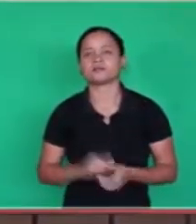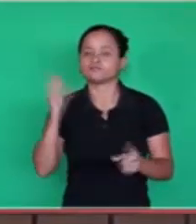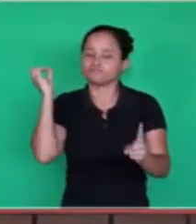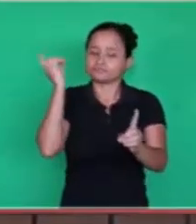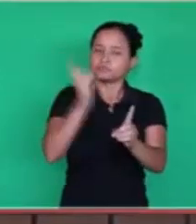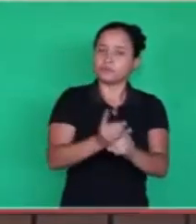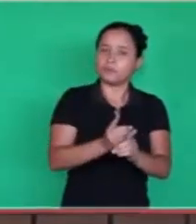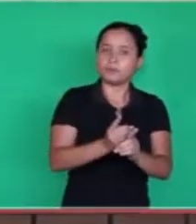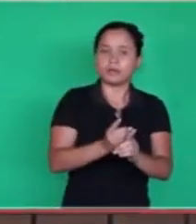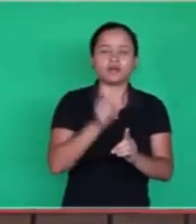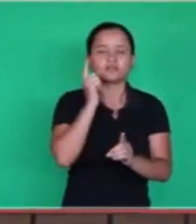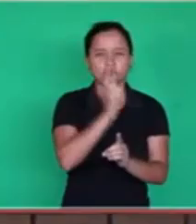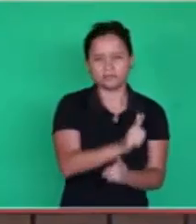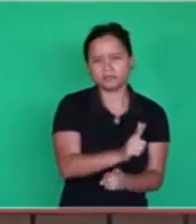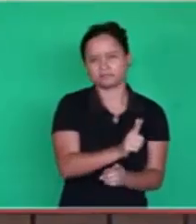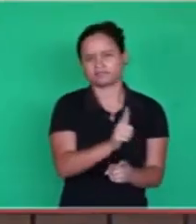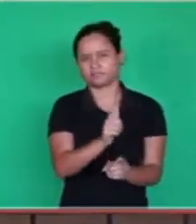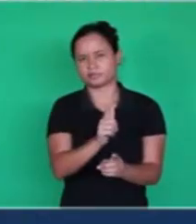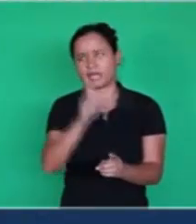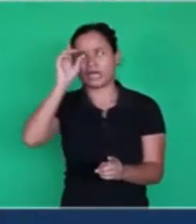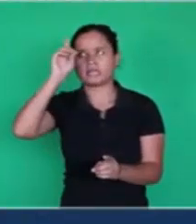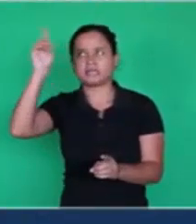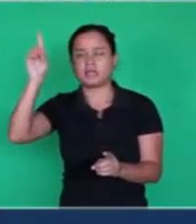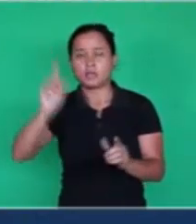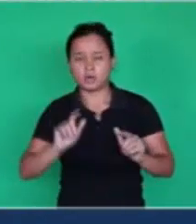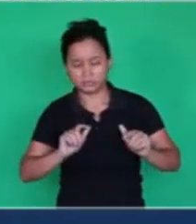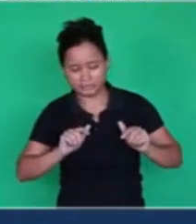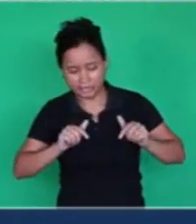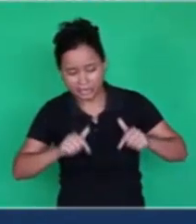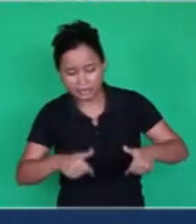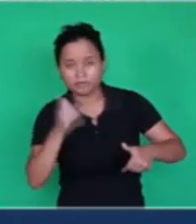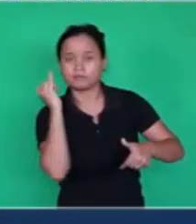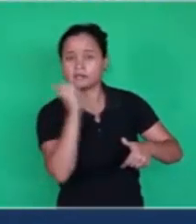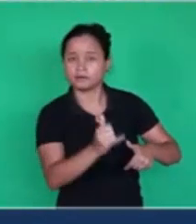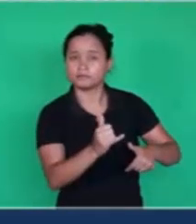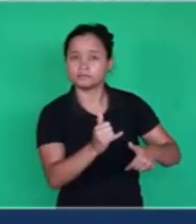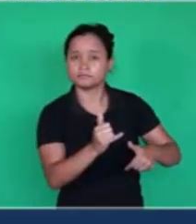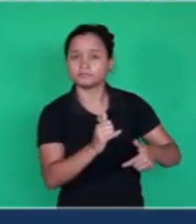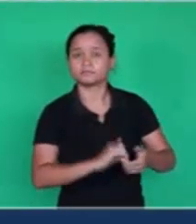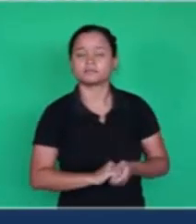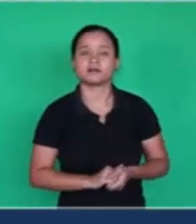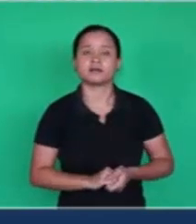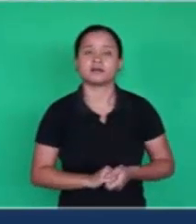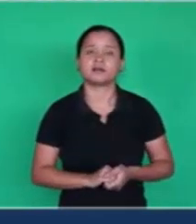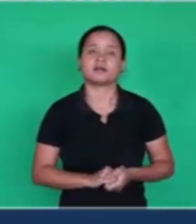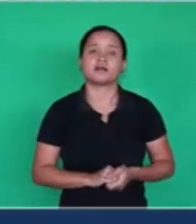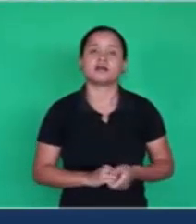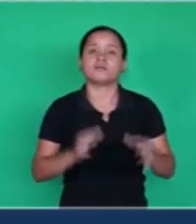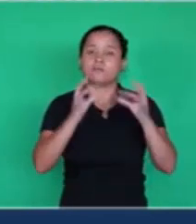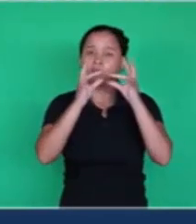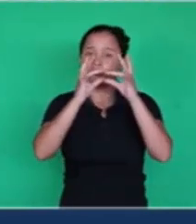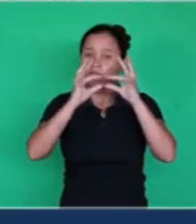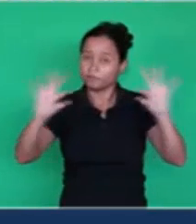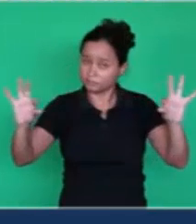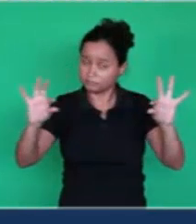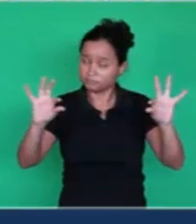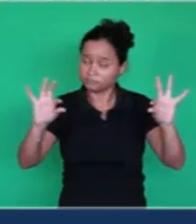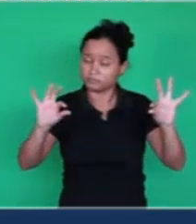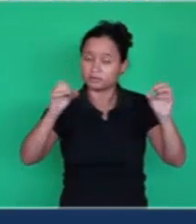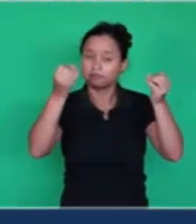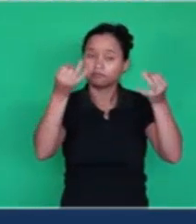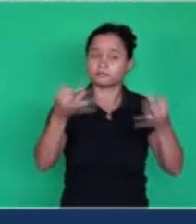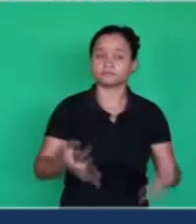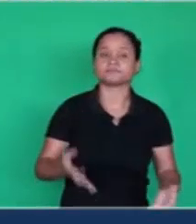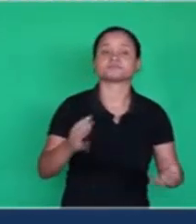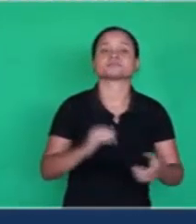And they're not able. God operates and speaks operating. This is something that everyone has to